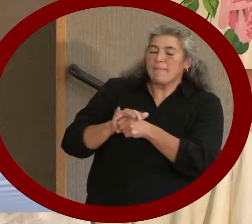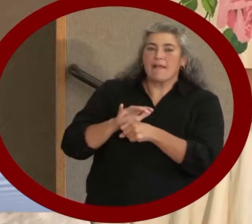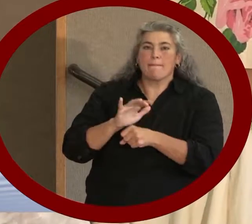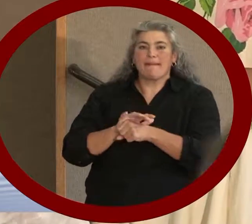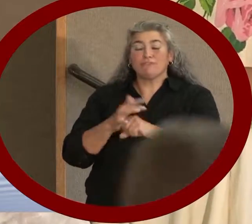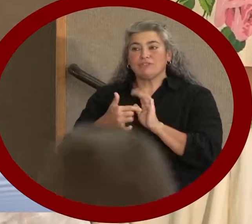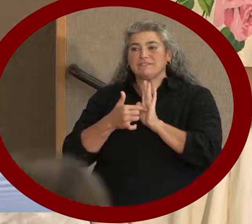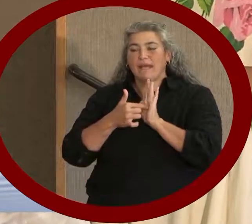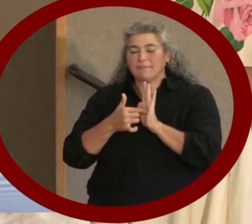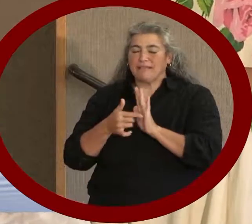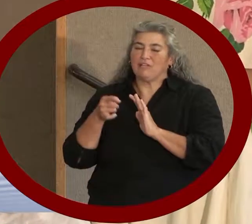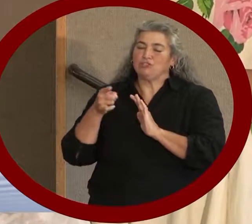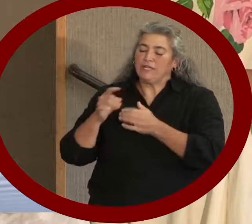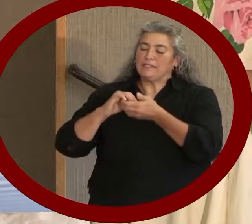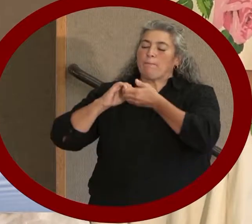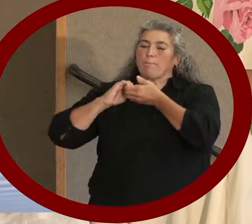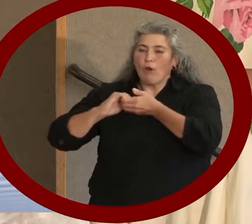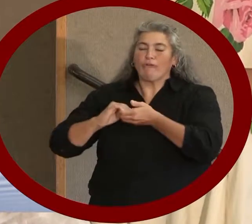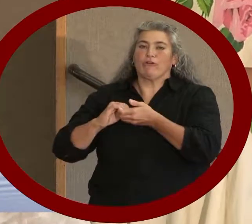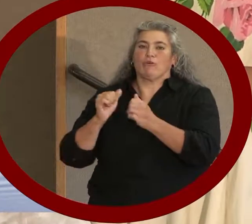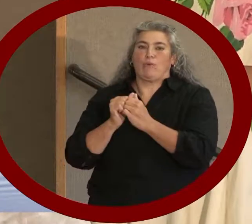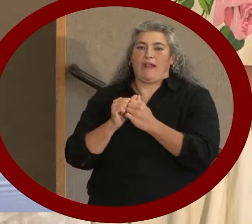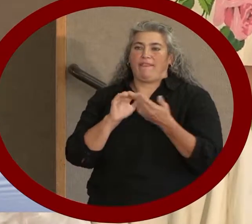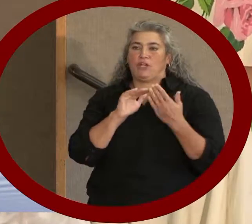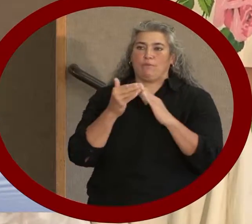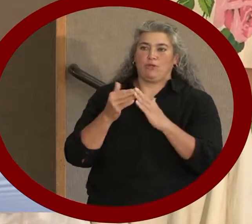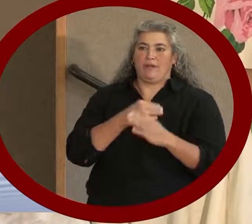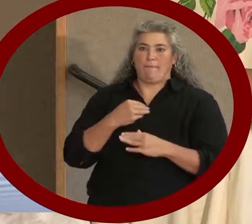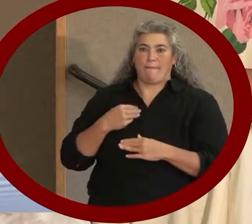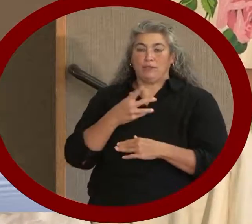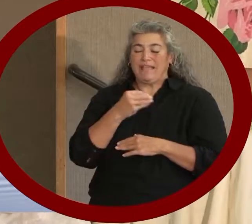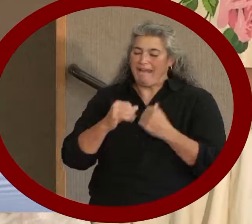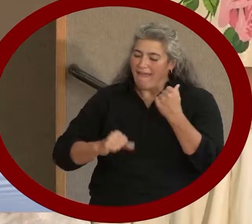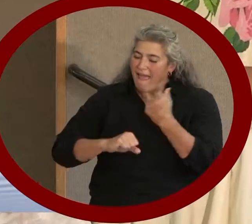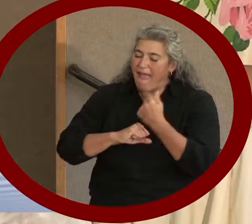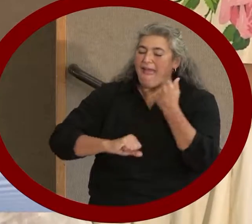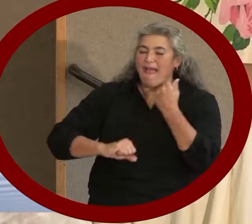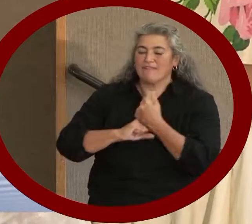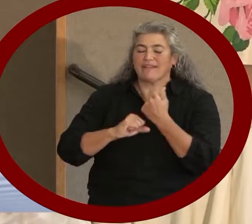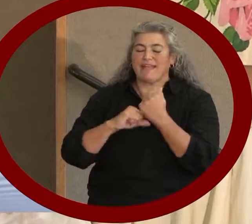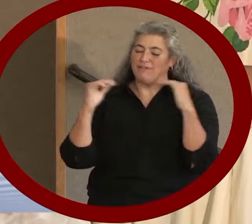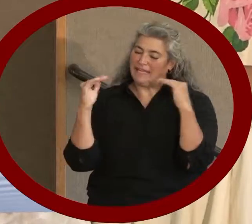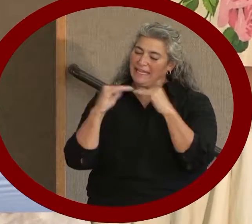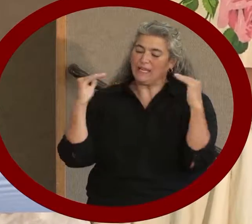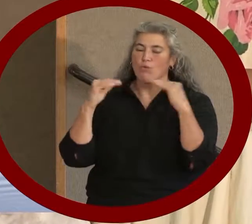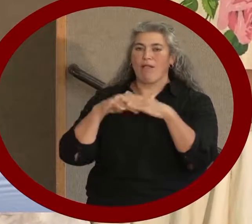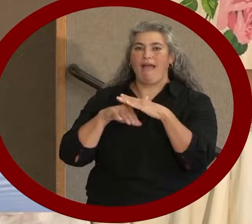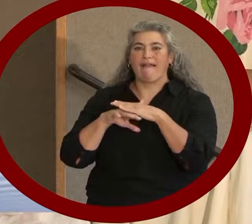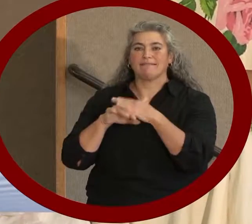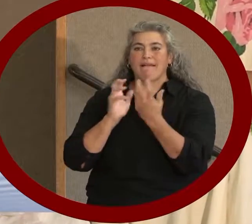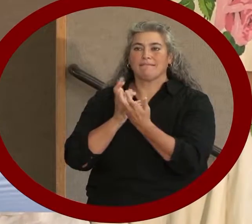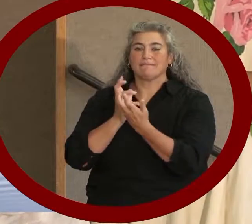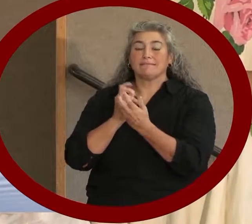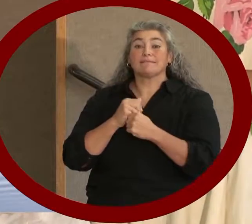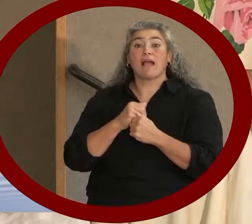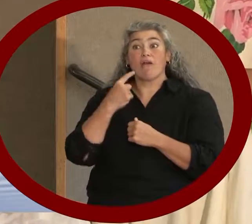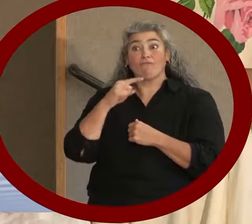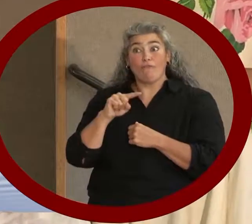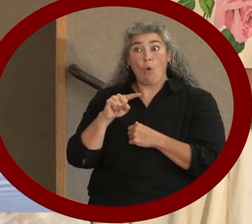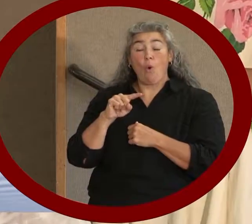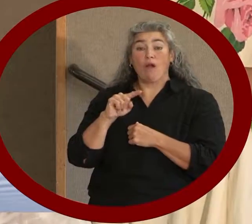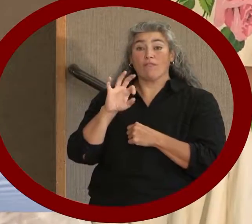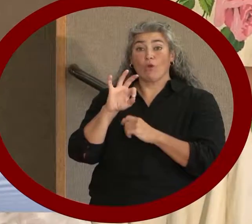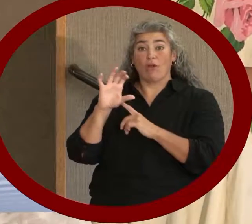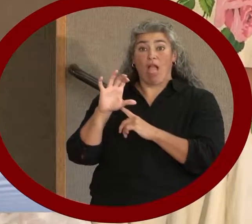truly a partner with community members in advocating for equal access. On behalf of the Fort Collins Commission on